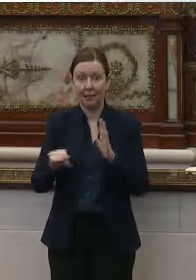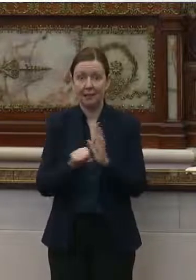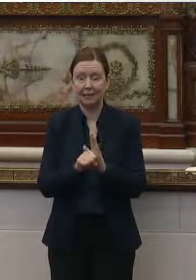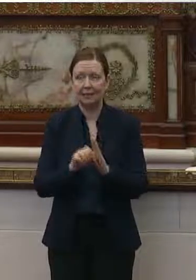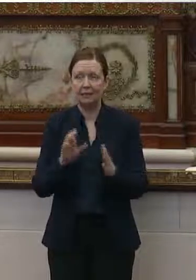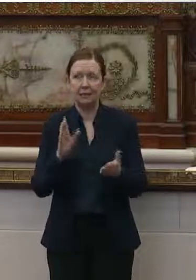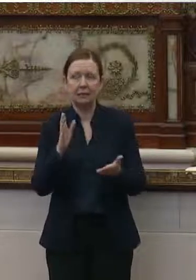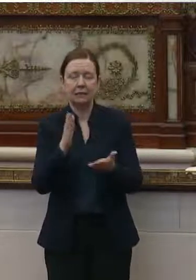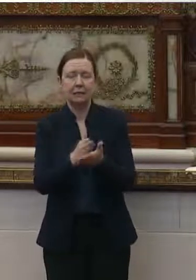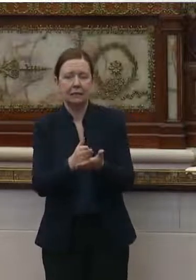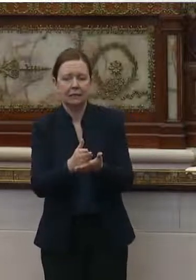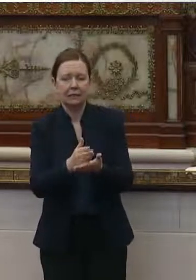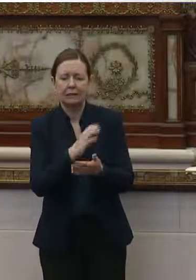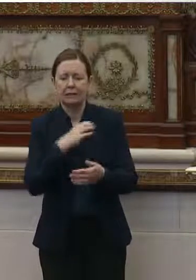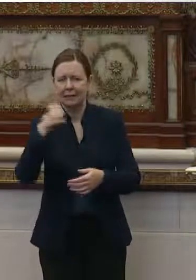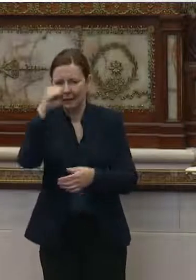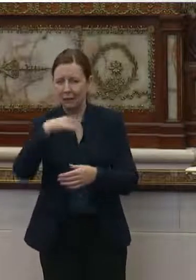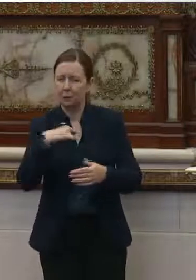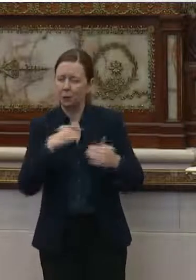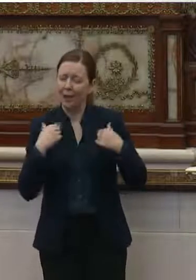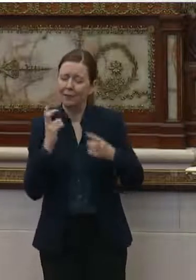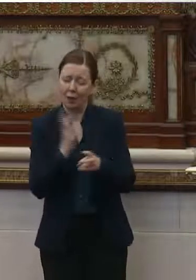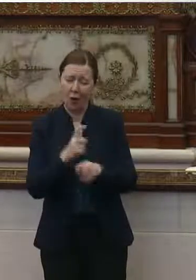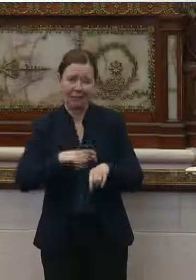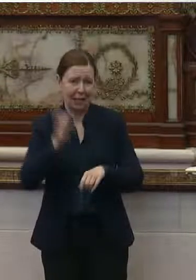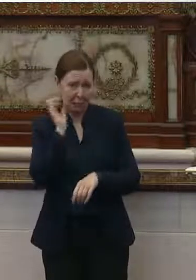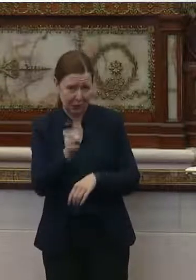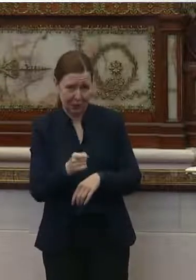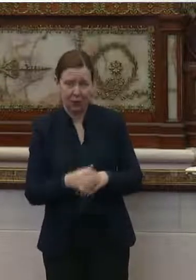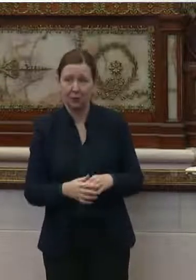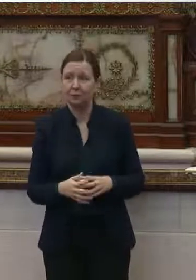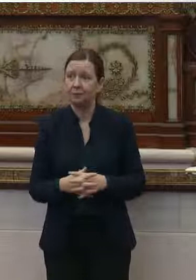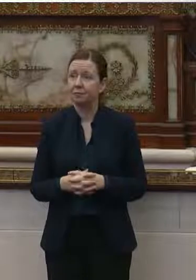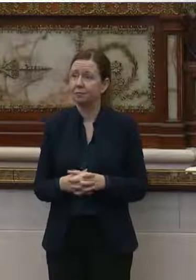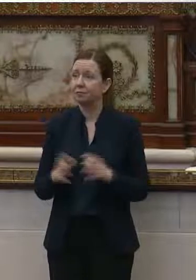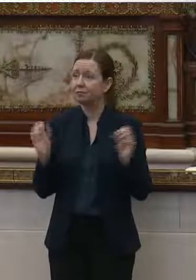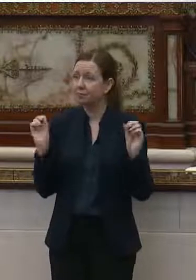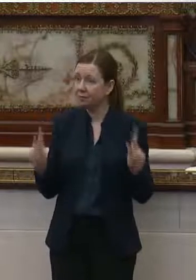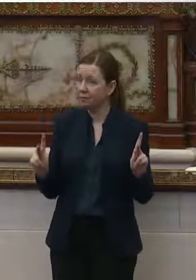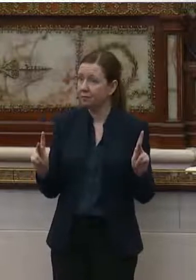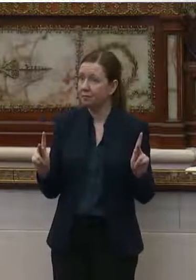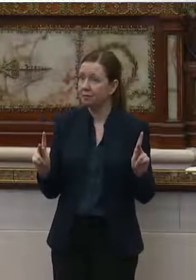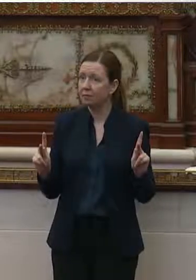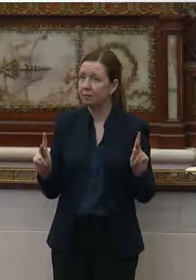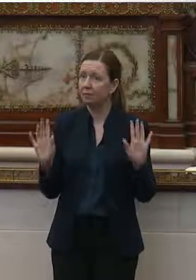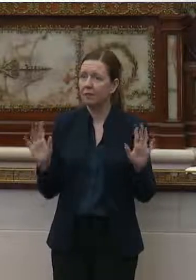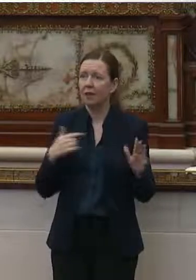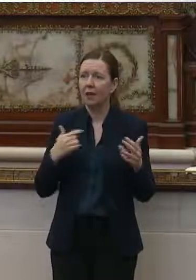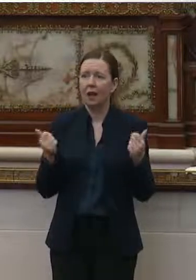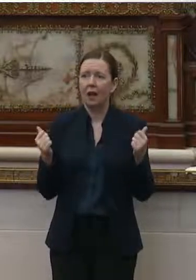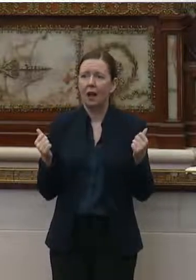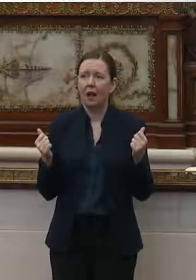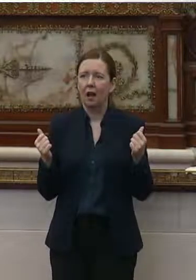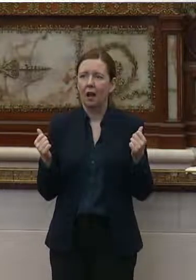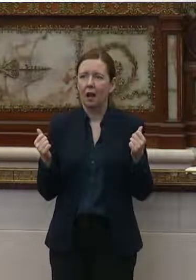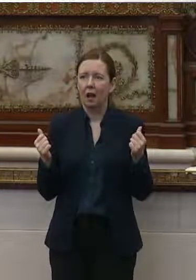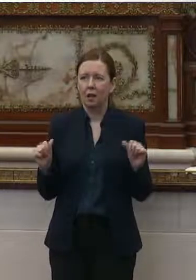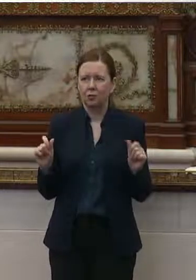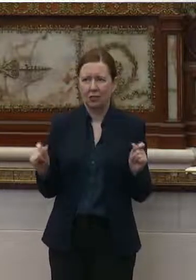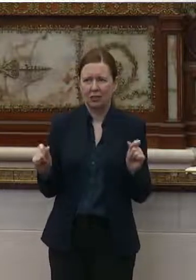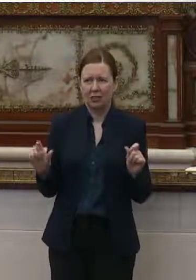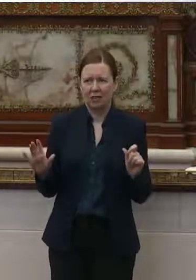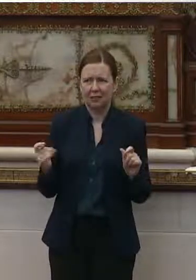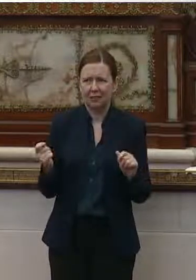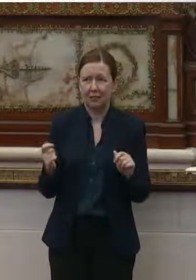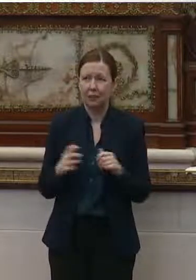Councilman, we're, we're having a very difficult time hearing you. I'll say, I'll, I'll, I'll try, I'll suggest a little, um,